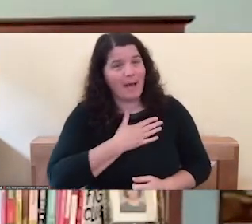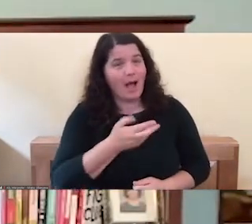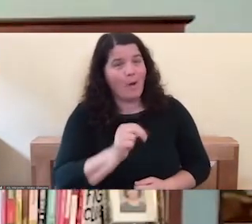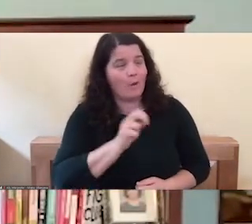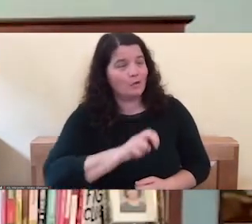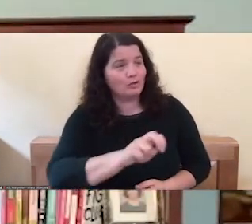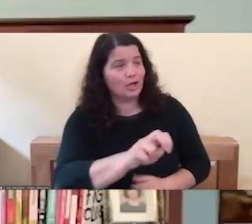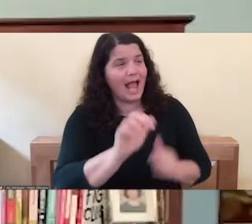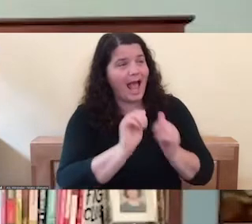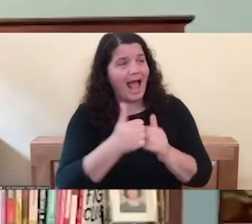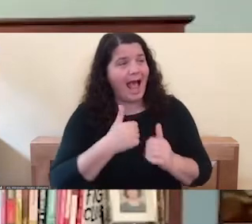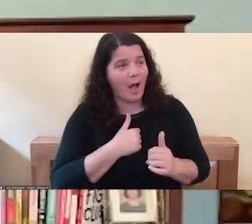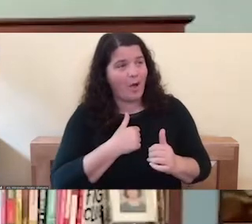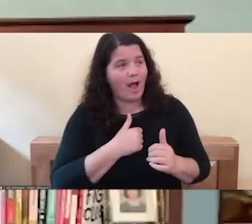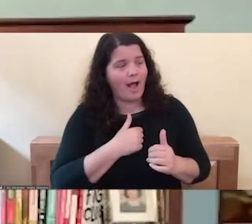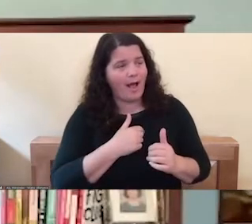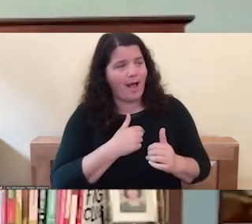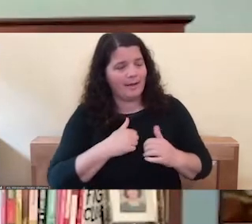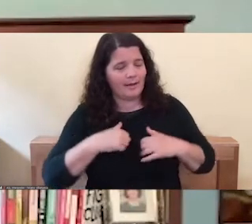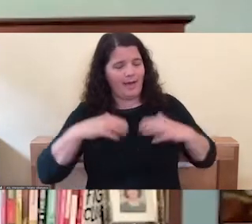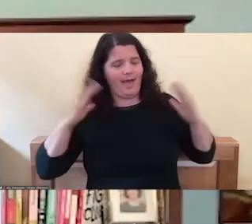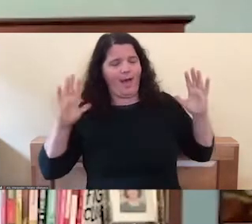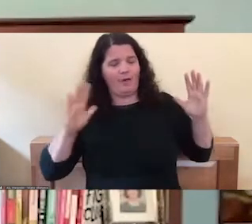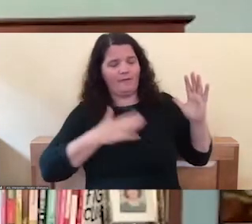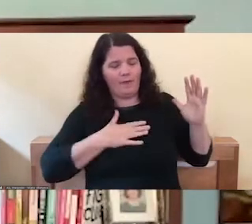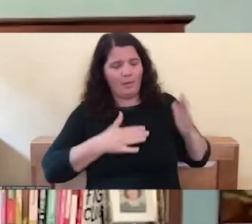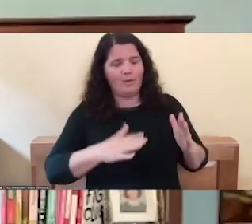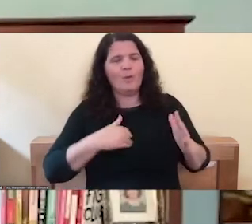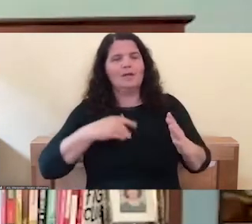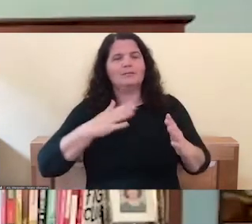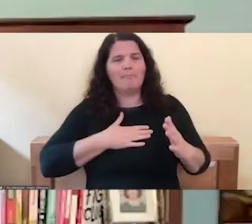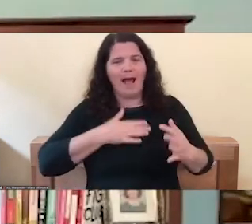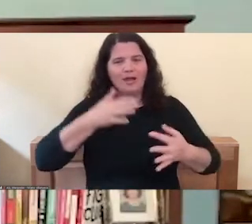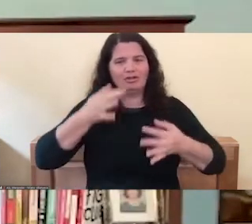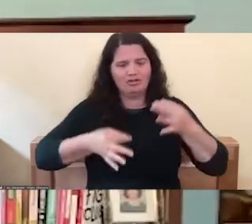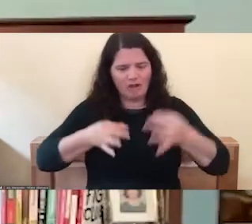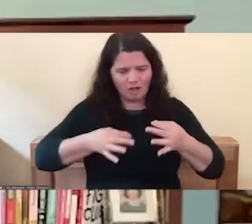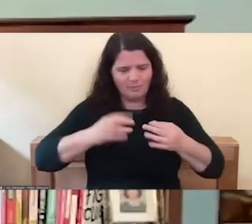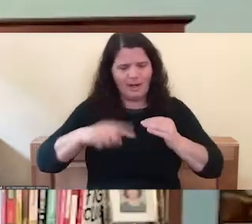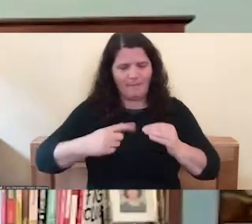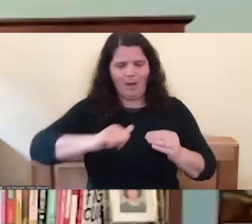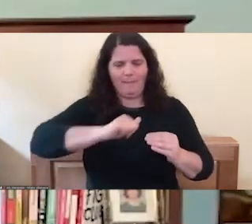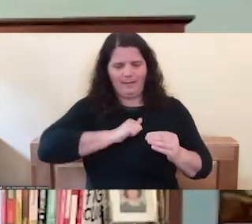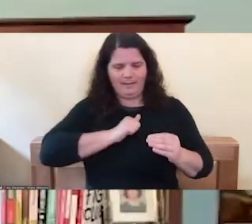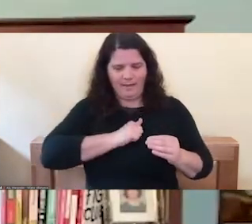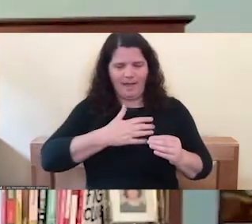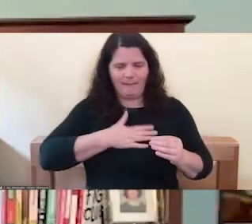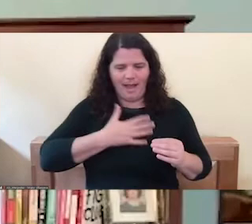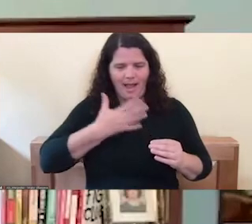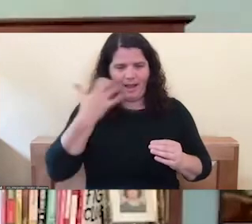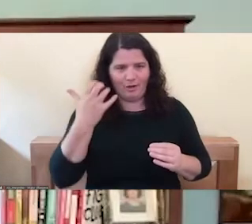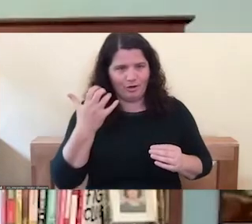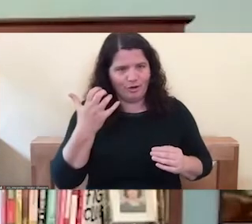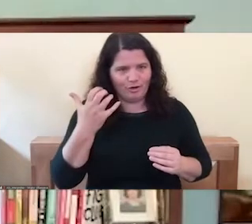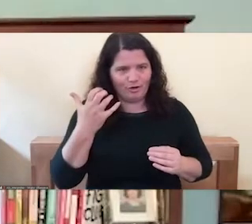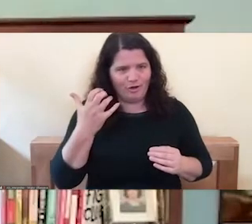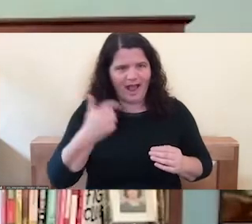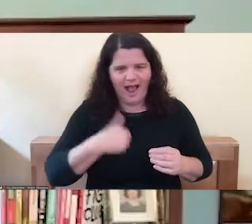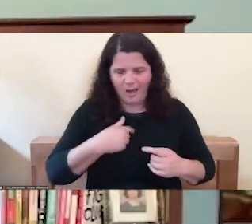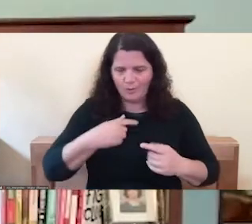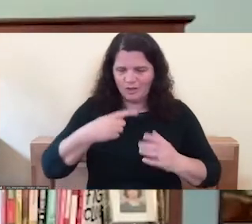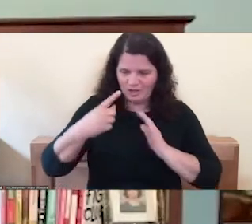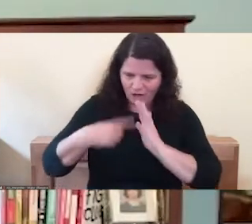judging my own anger, judging my own bulldog. And it was like, Oh, that's really interesting. Oh my gosh.